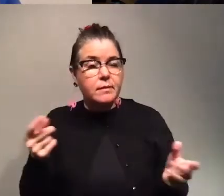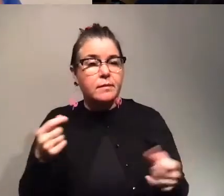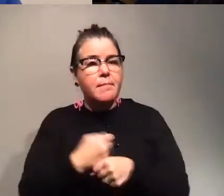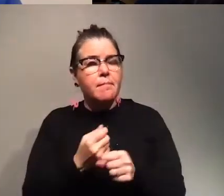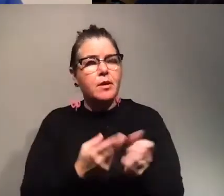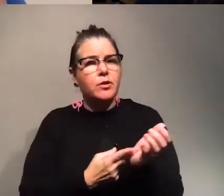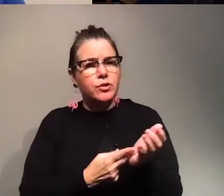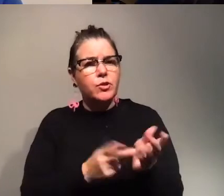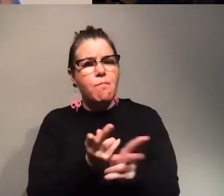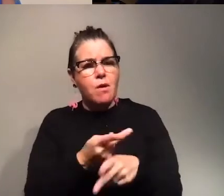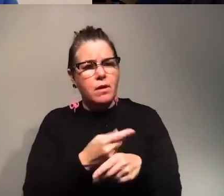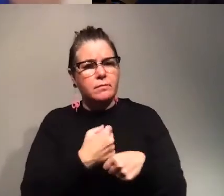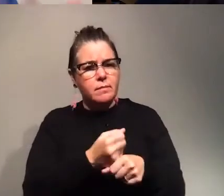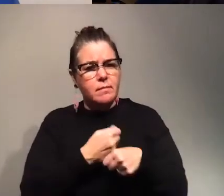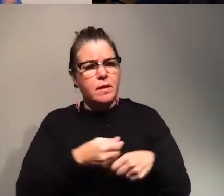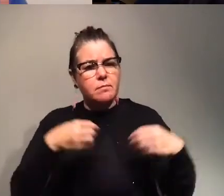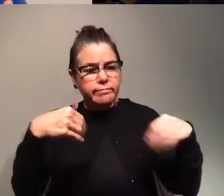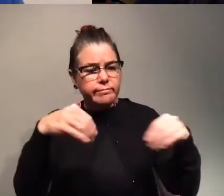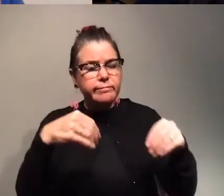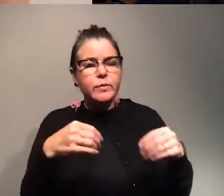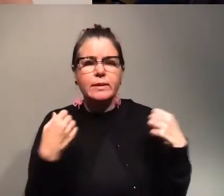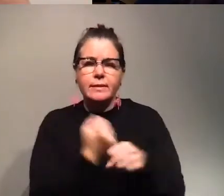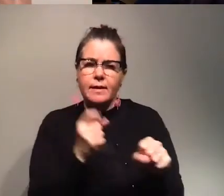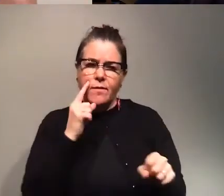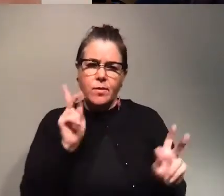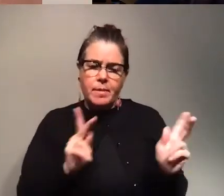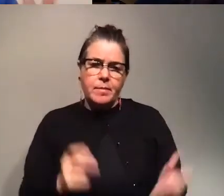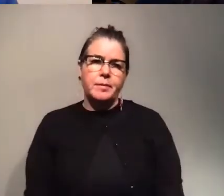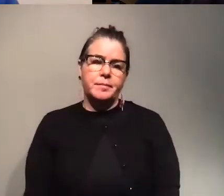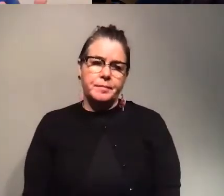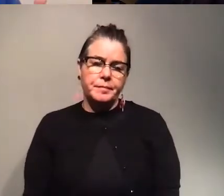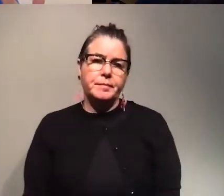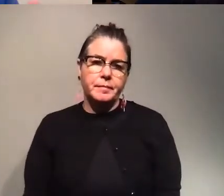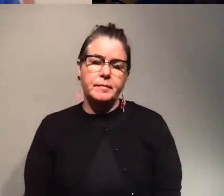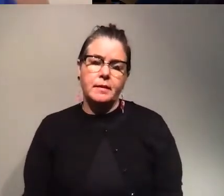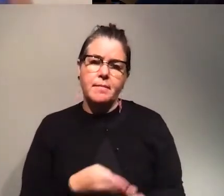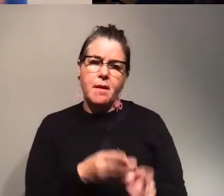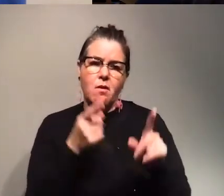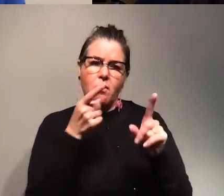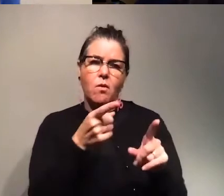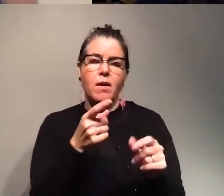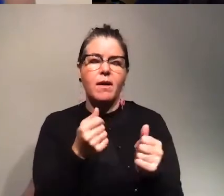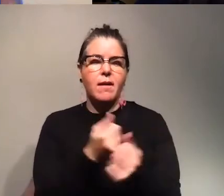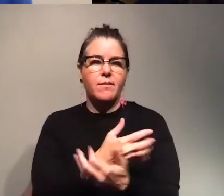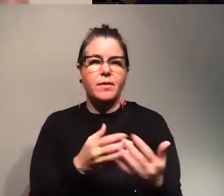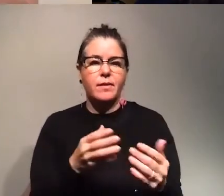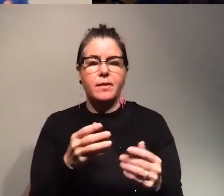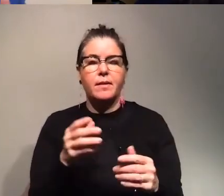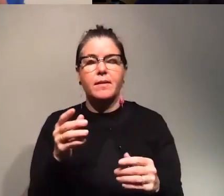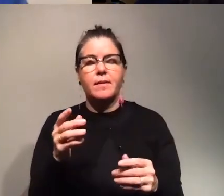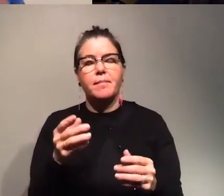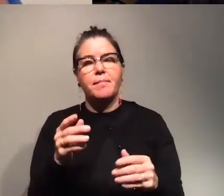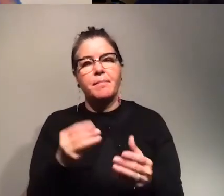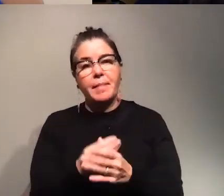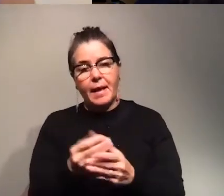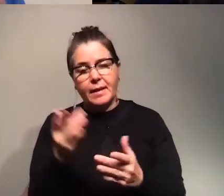coming out from the market are safe for people so that's like the main goal like everything plant pathologies do